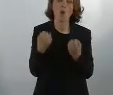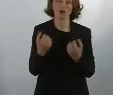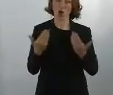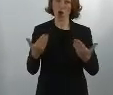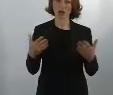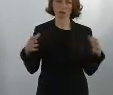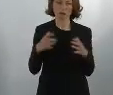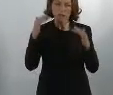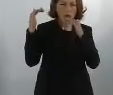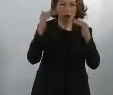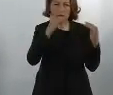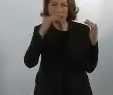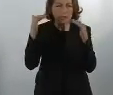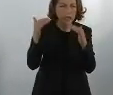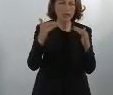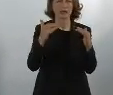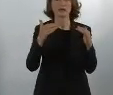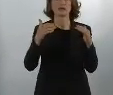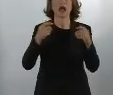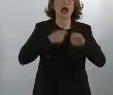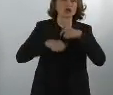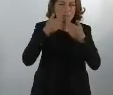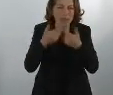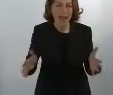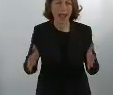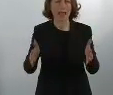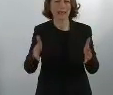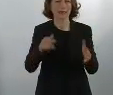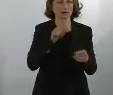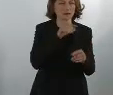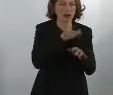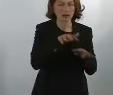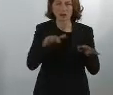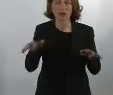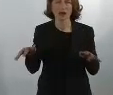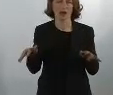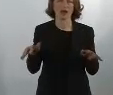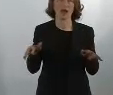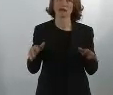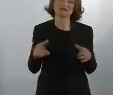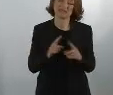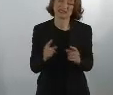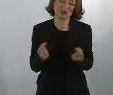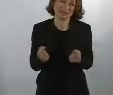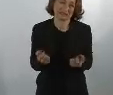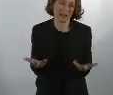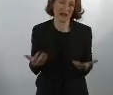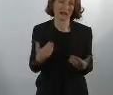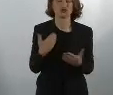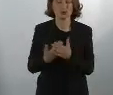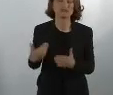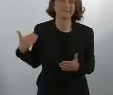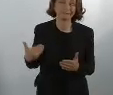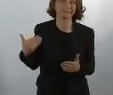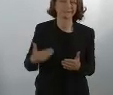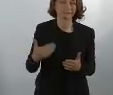I hope that we will achieve a situation in which member states